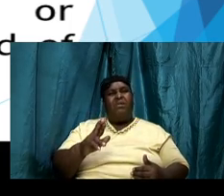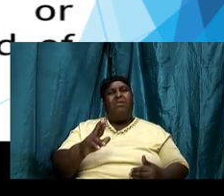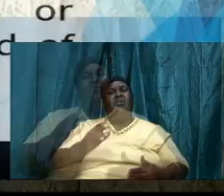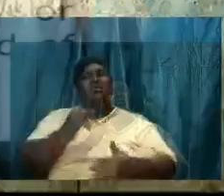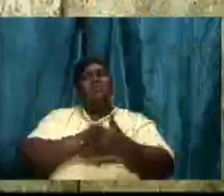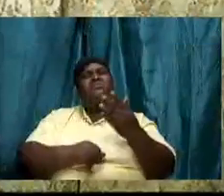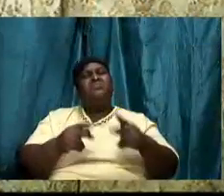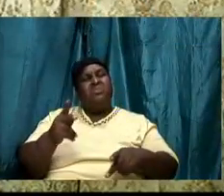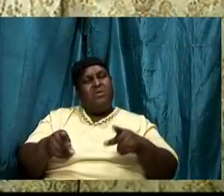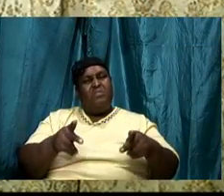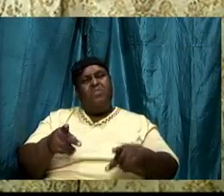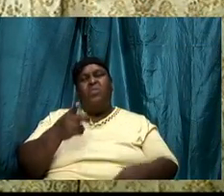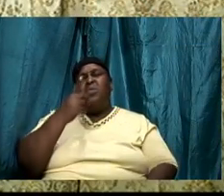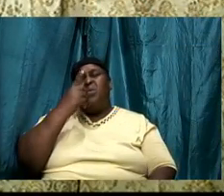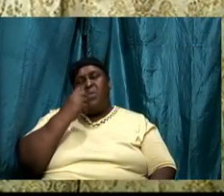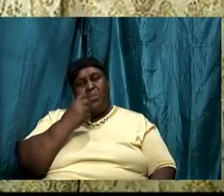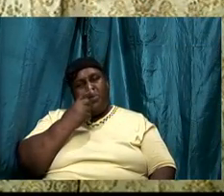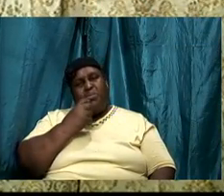who